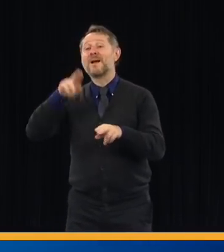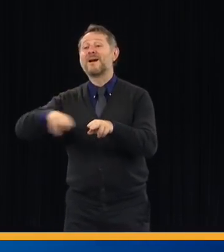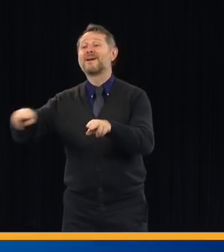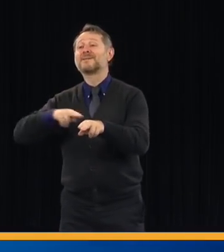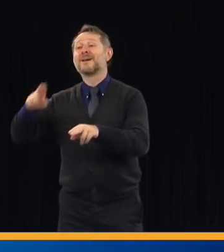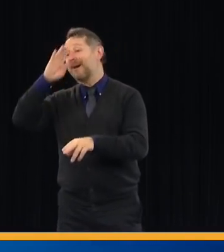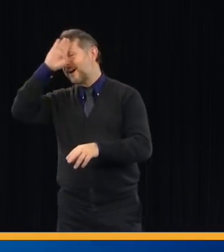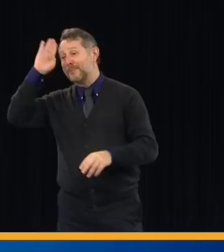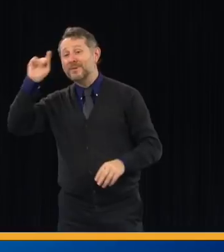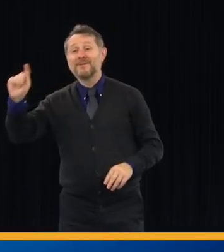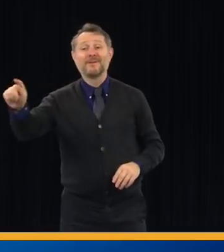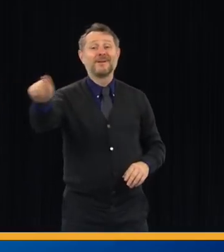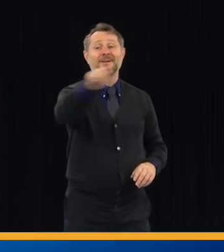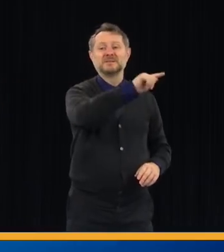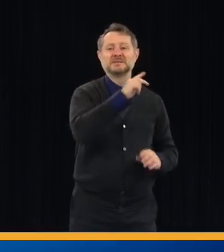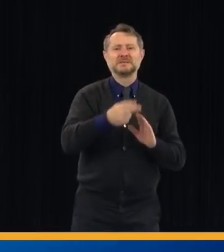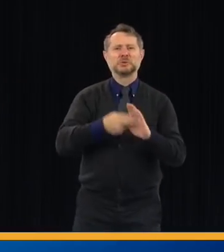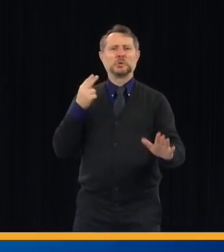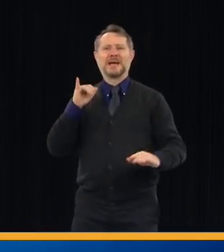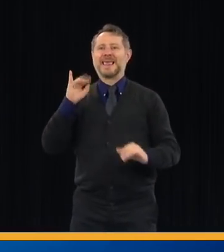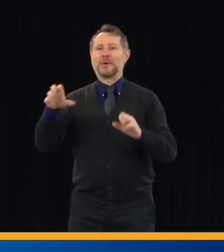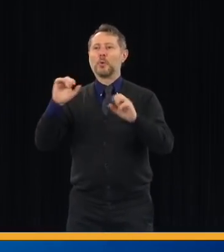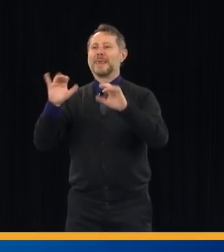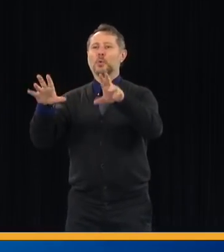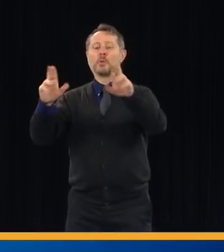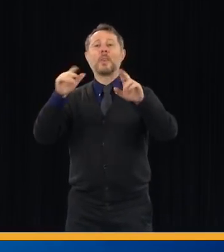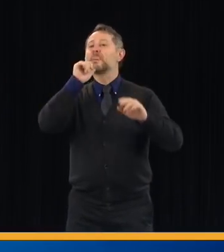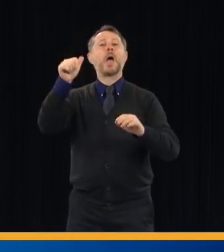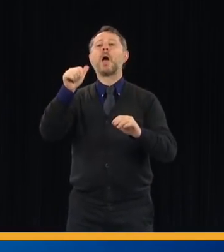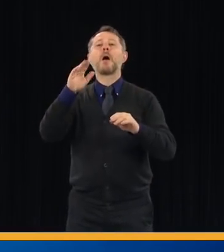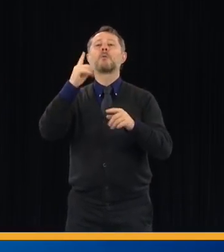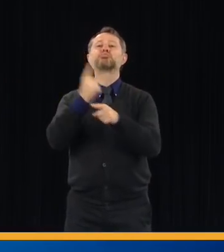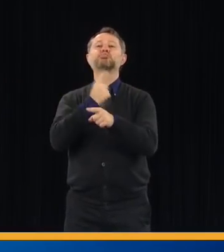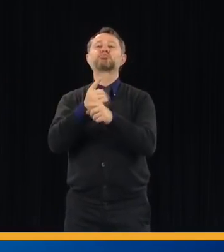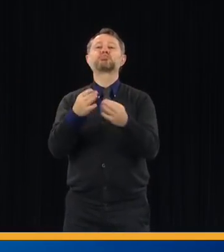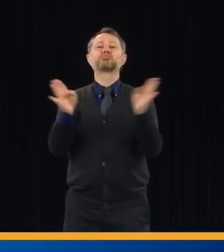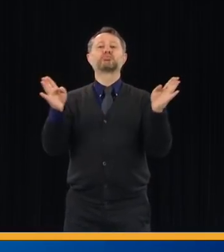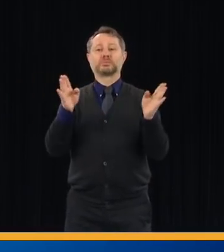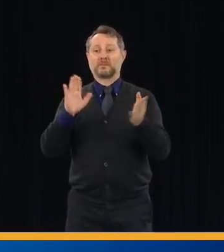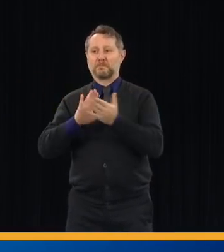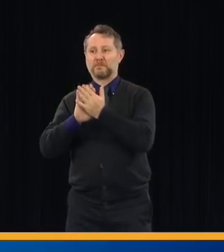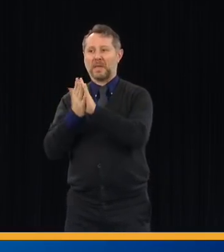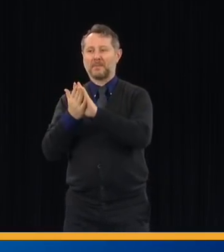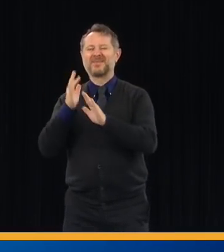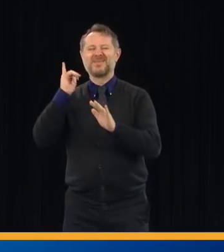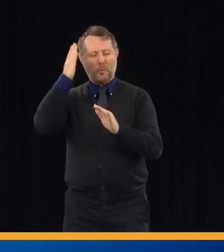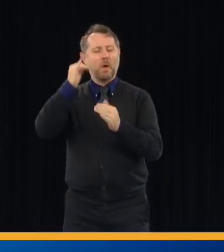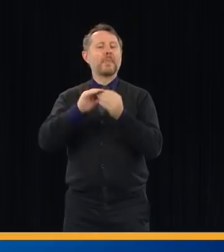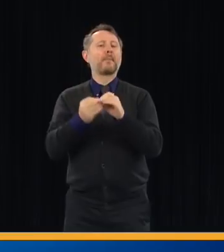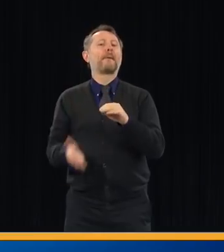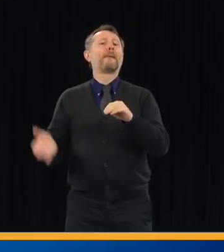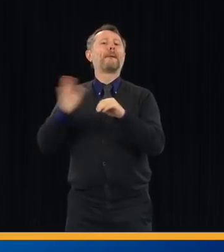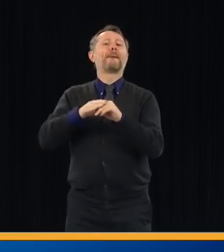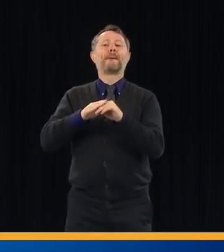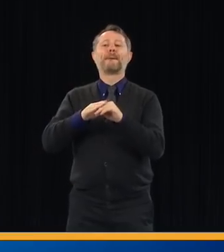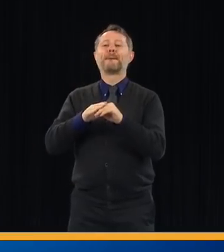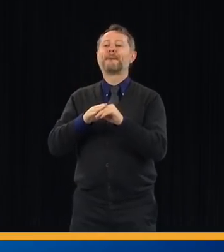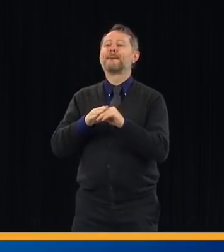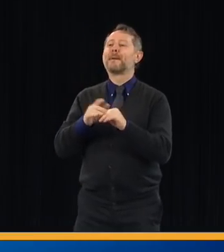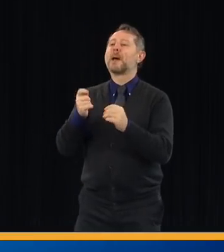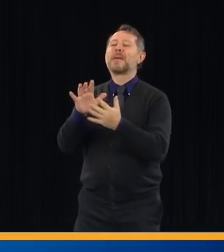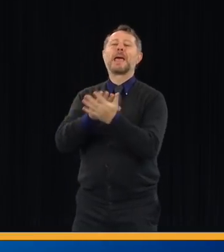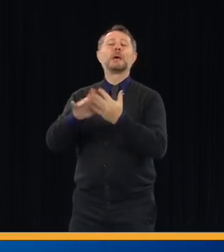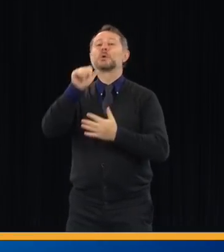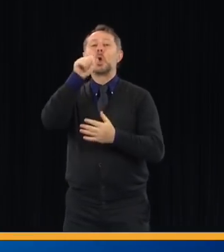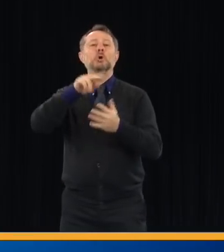So how hospitals classify ICU admissions is a little dubious to me, but that's my